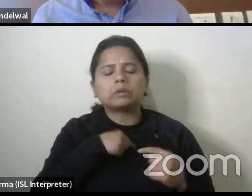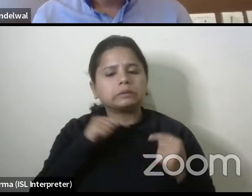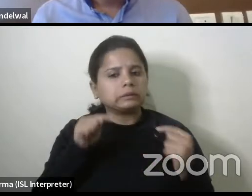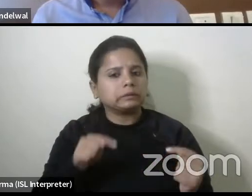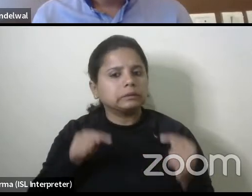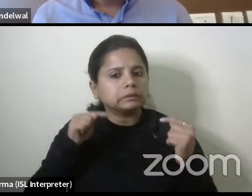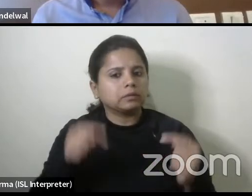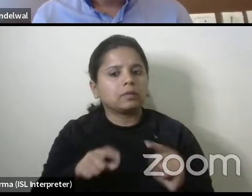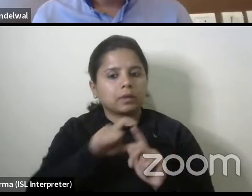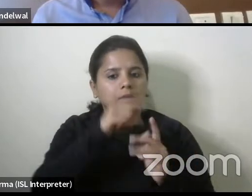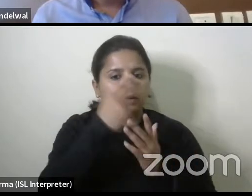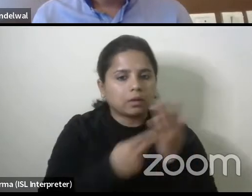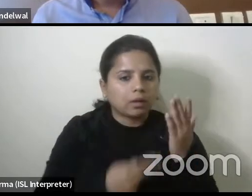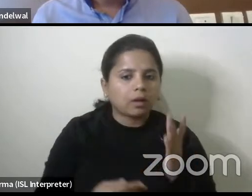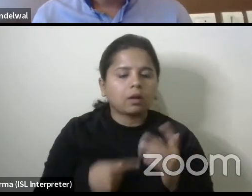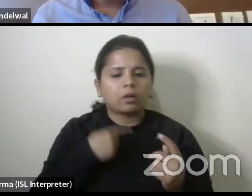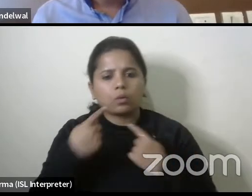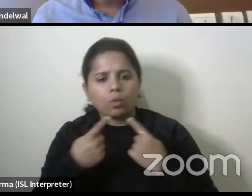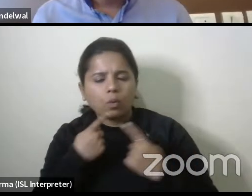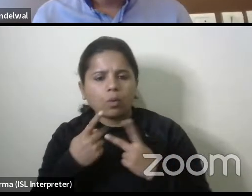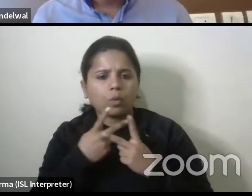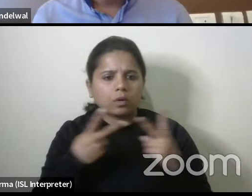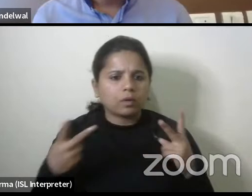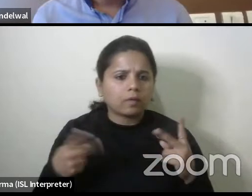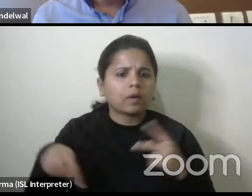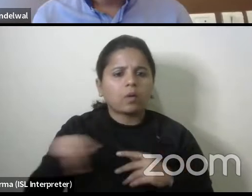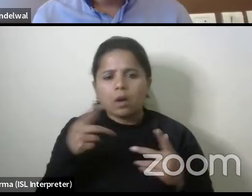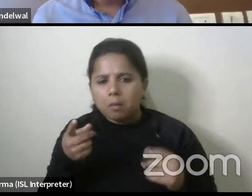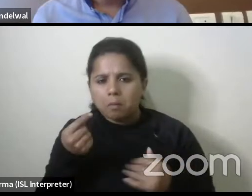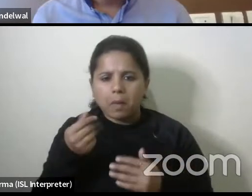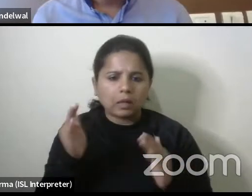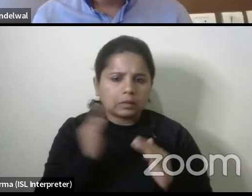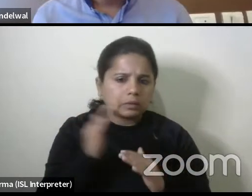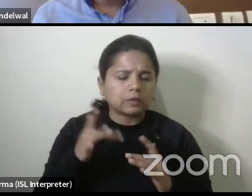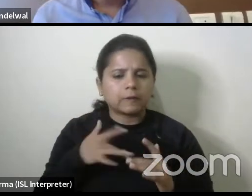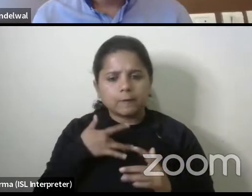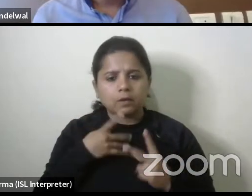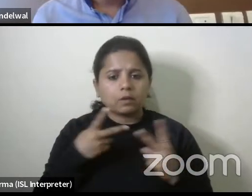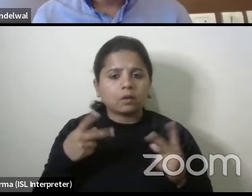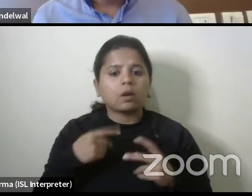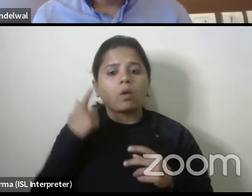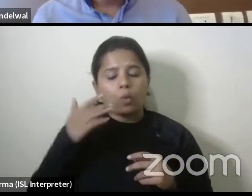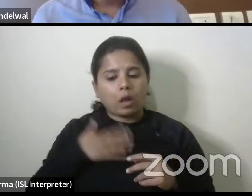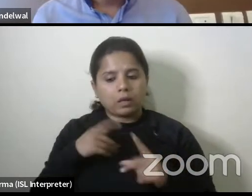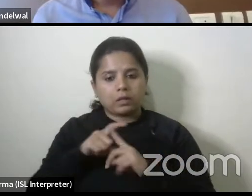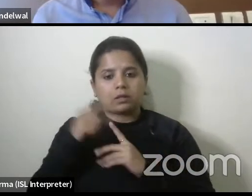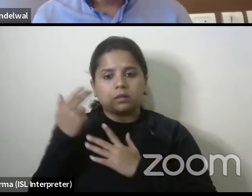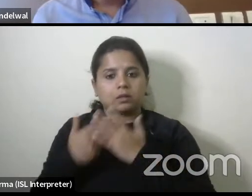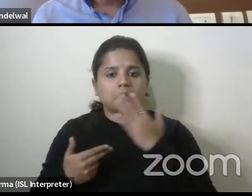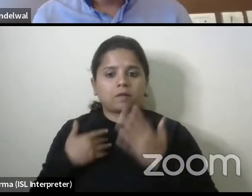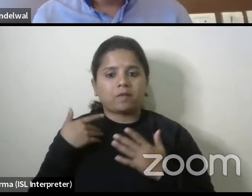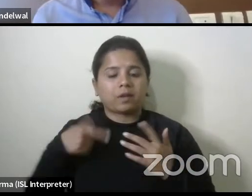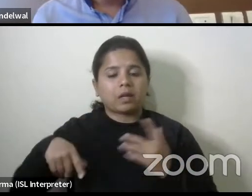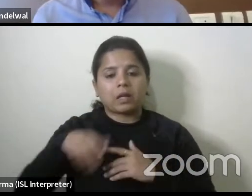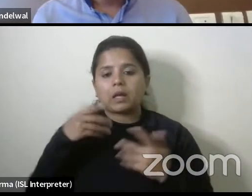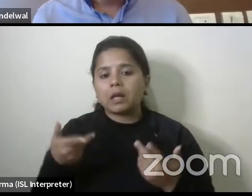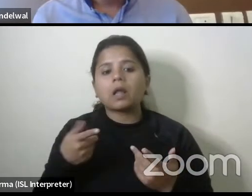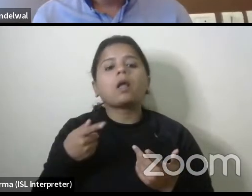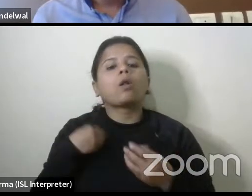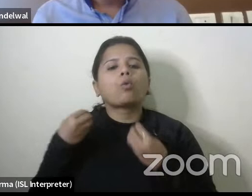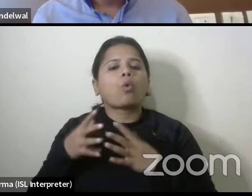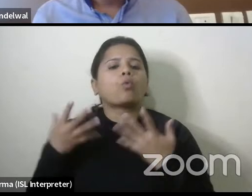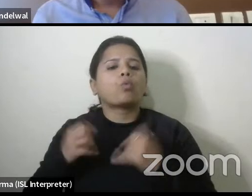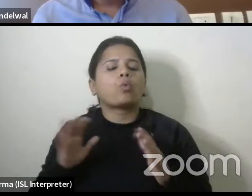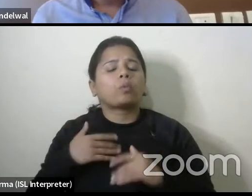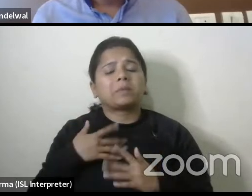designers end to get it across to the estimate stage where it you know where our design is not sort of lost and we face this